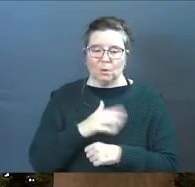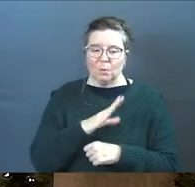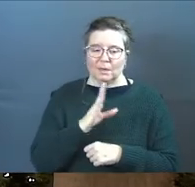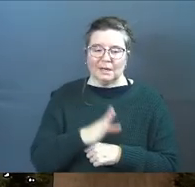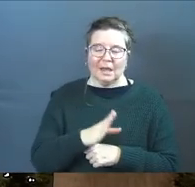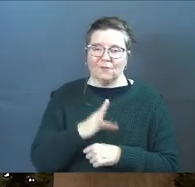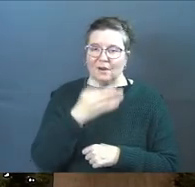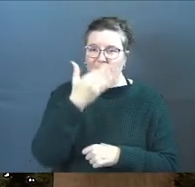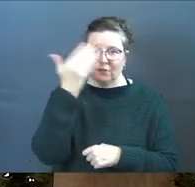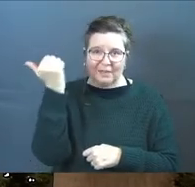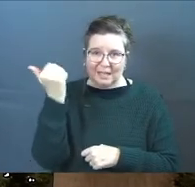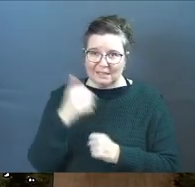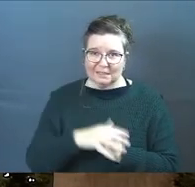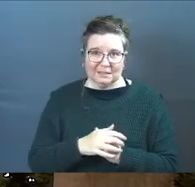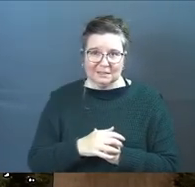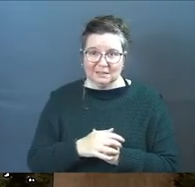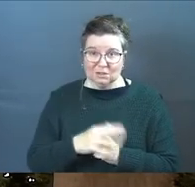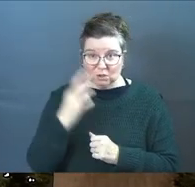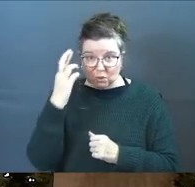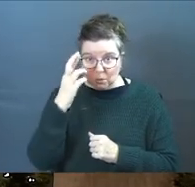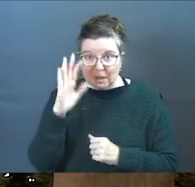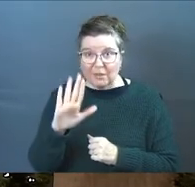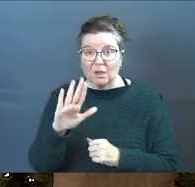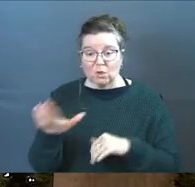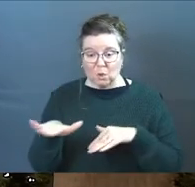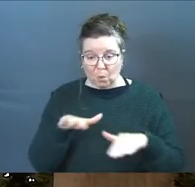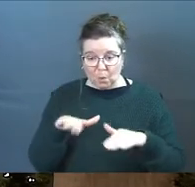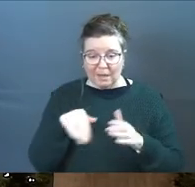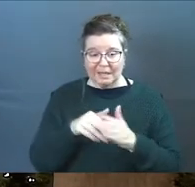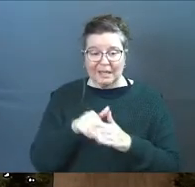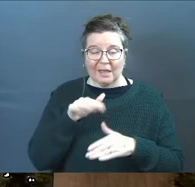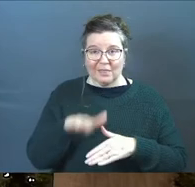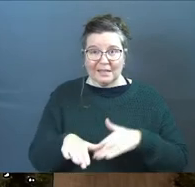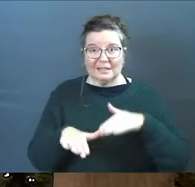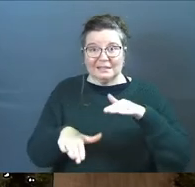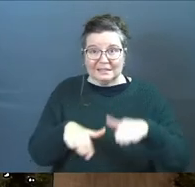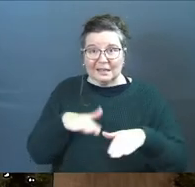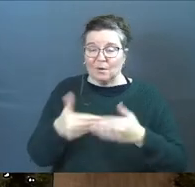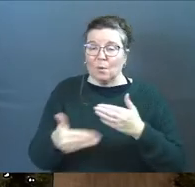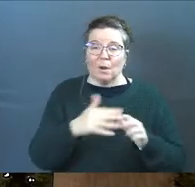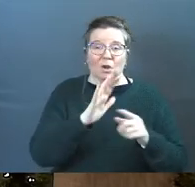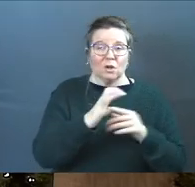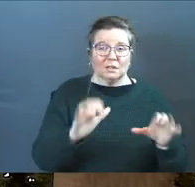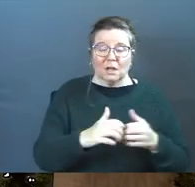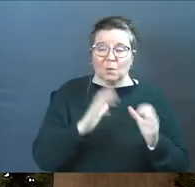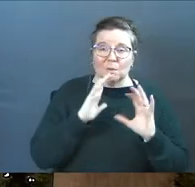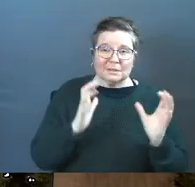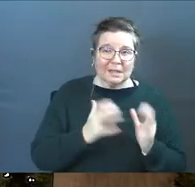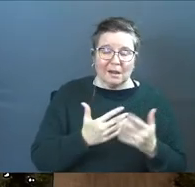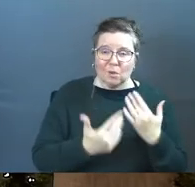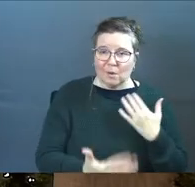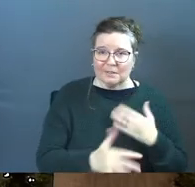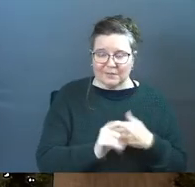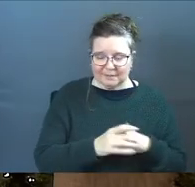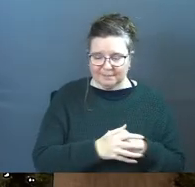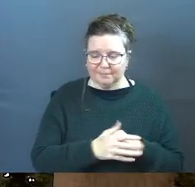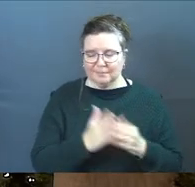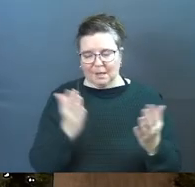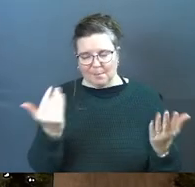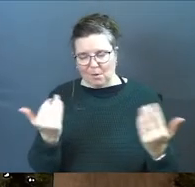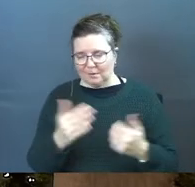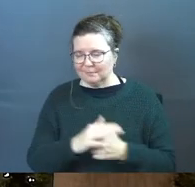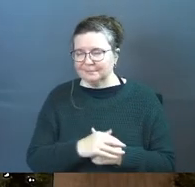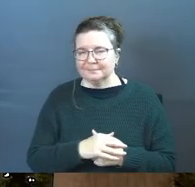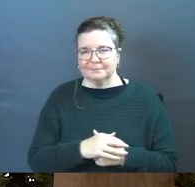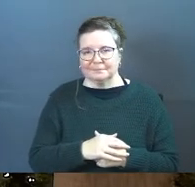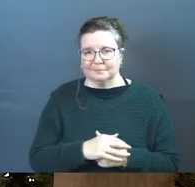would never ever forget do you realize that you're walking in the steps no matter what our culture does with Santa Claus and the rest of it come on